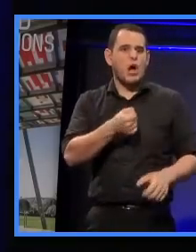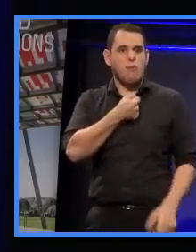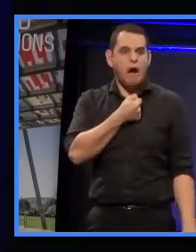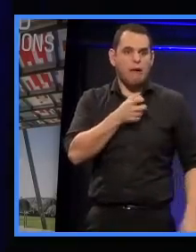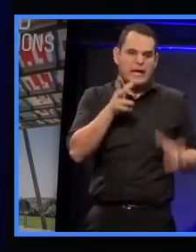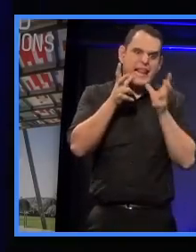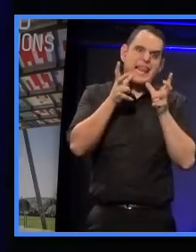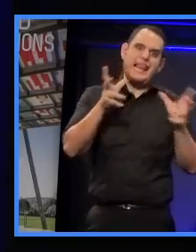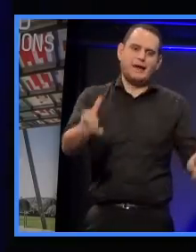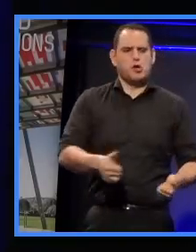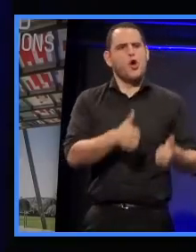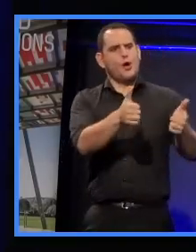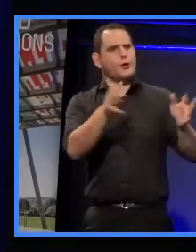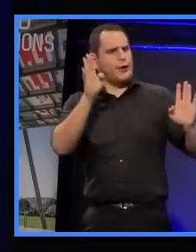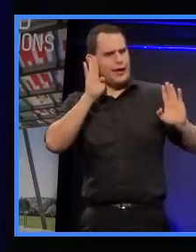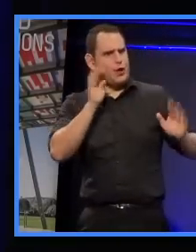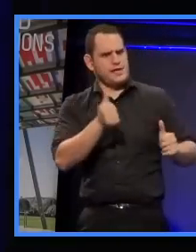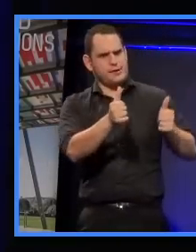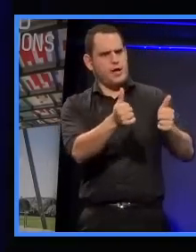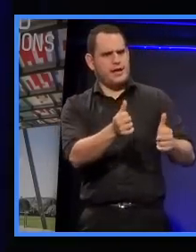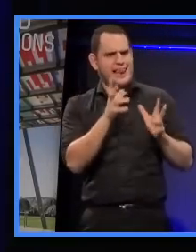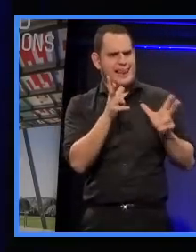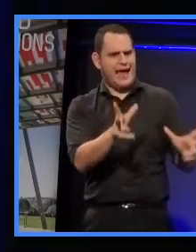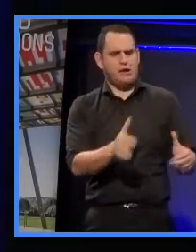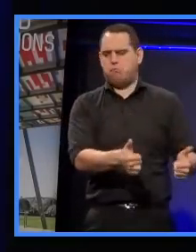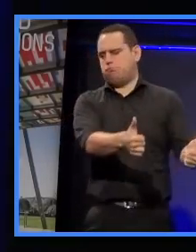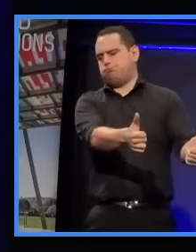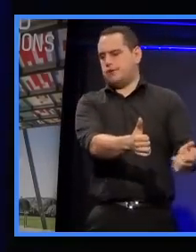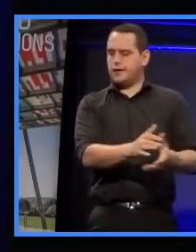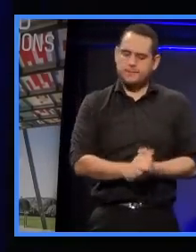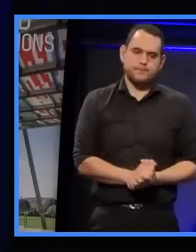Great voice. Great acoustics. Yeah. Excellent voice.